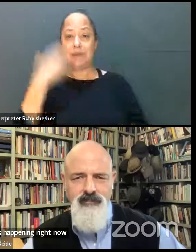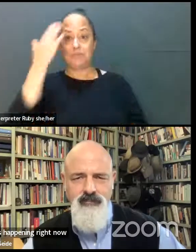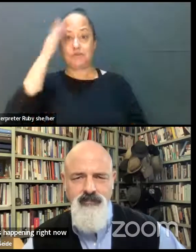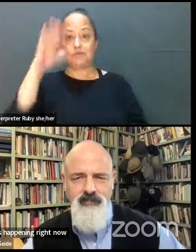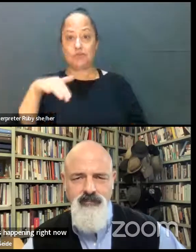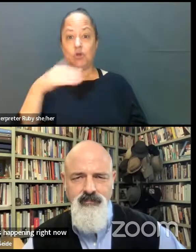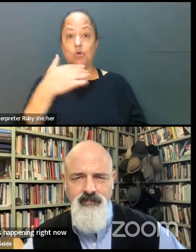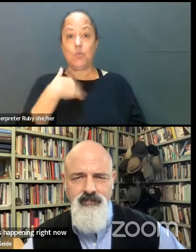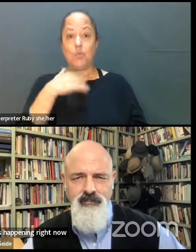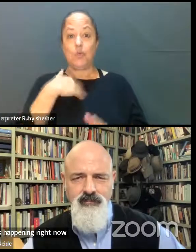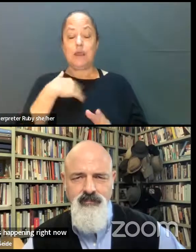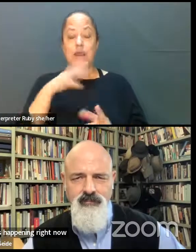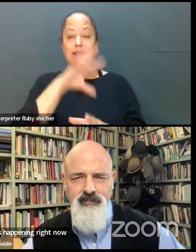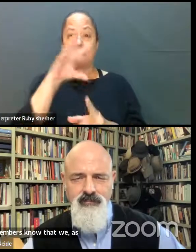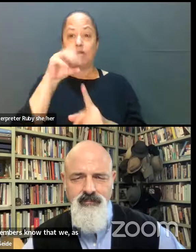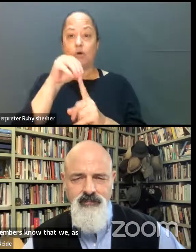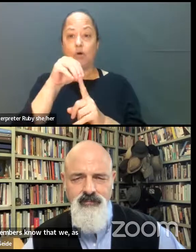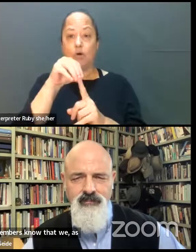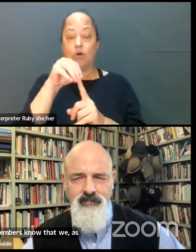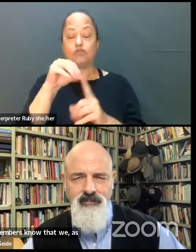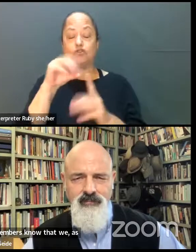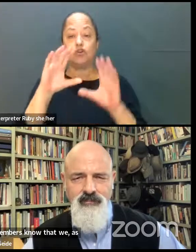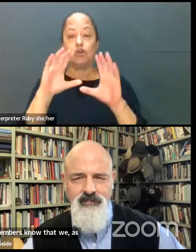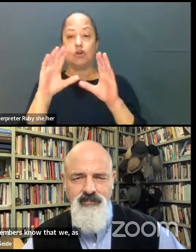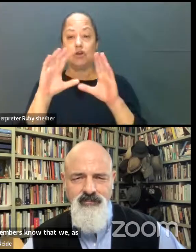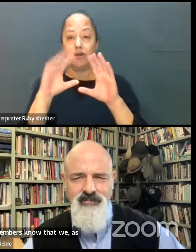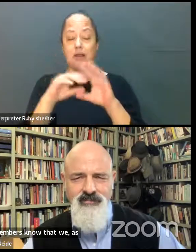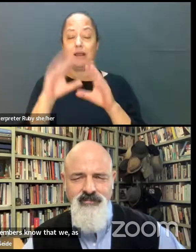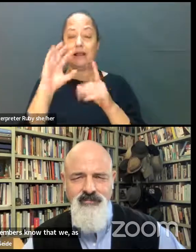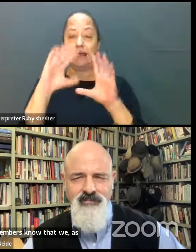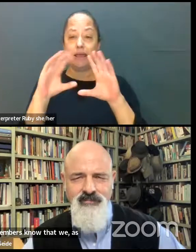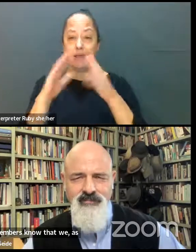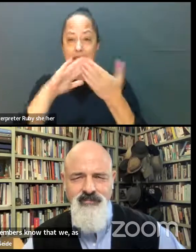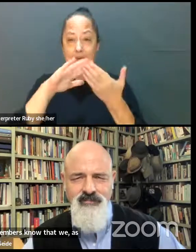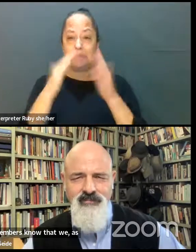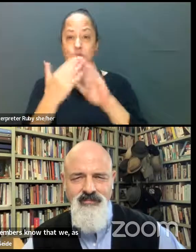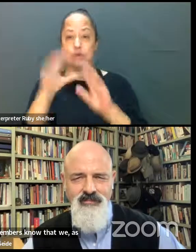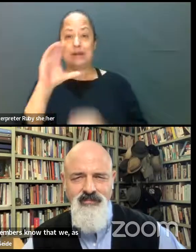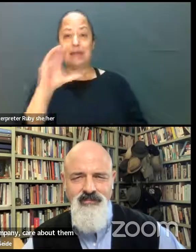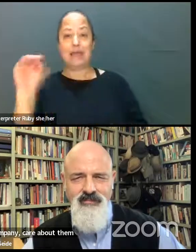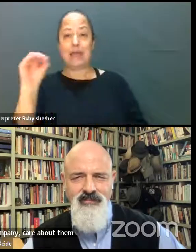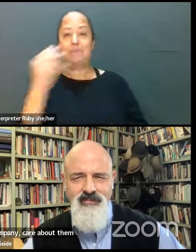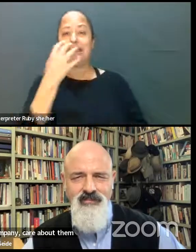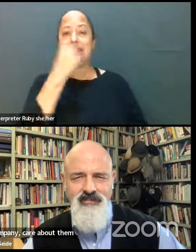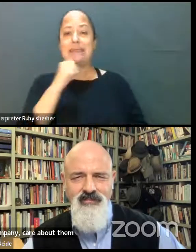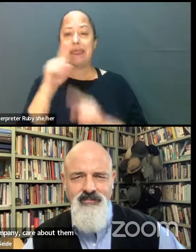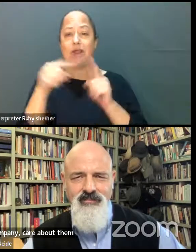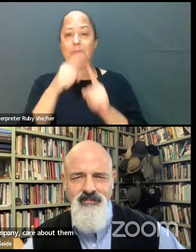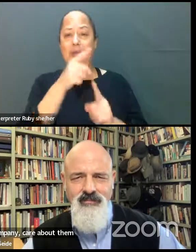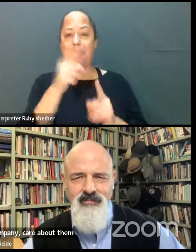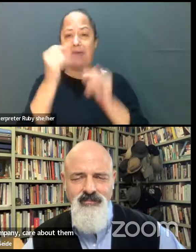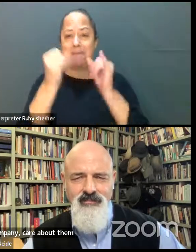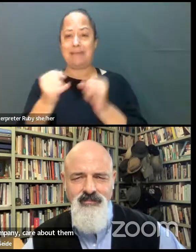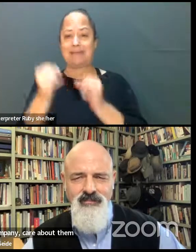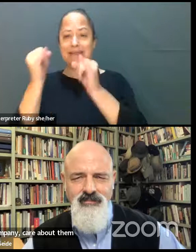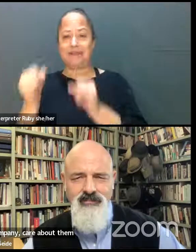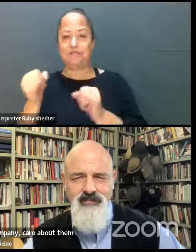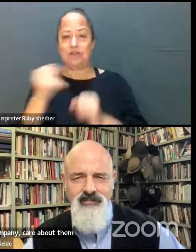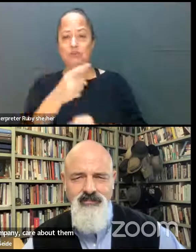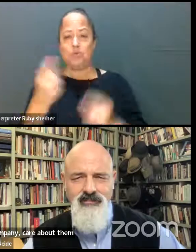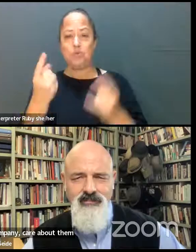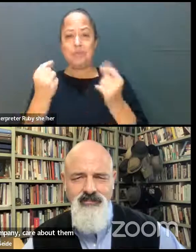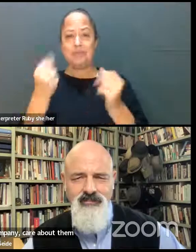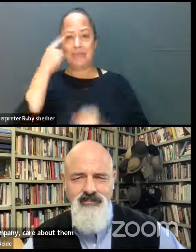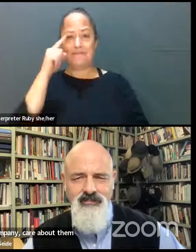culture and a community and a company care about them as individuals on what they're, what they do for us. And so there are other,